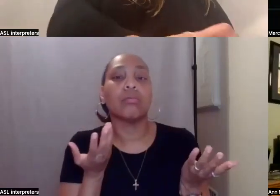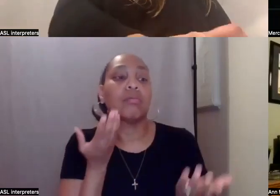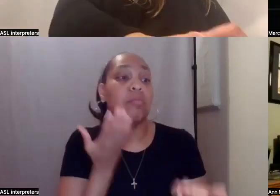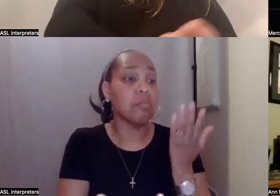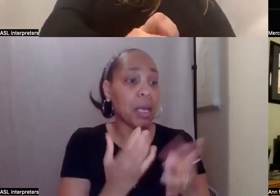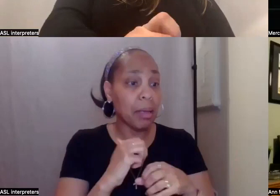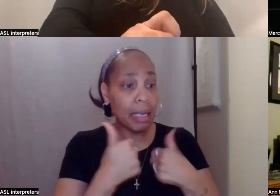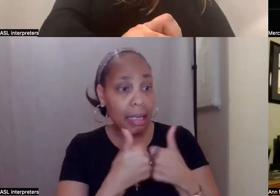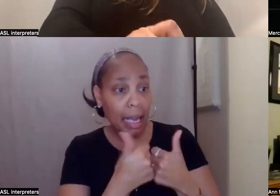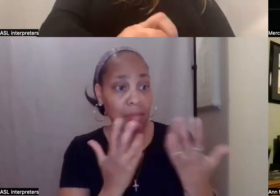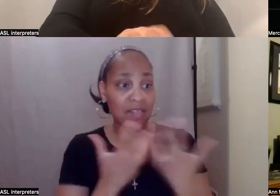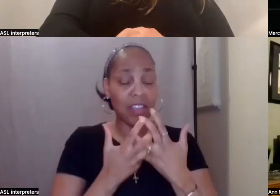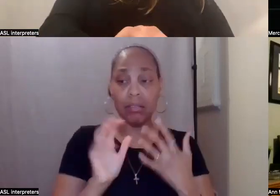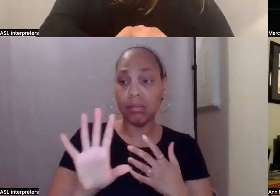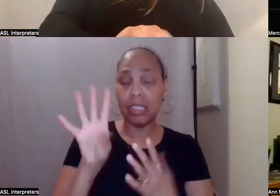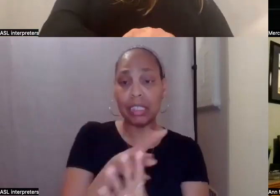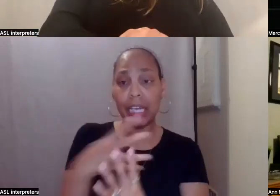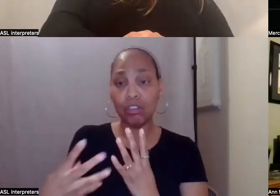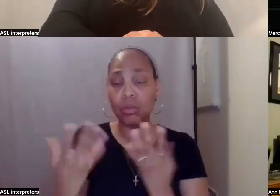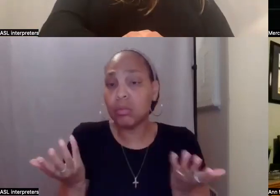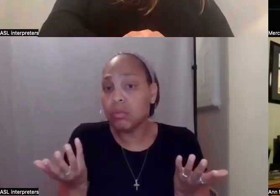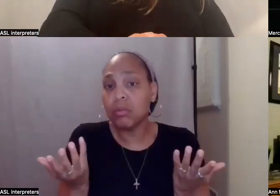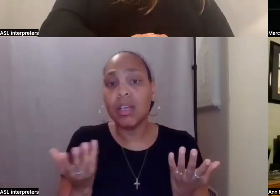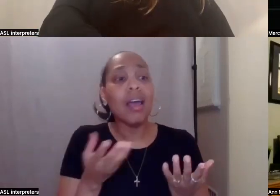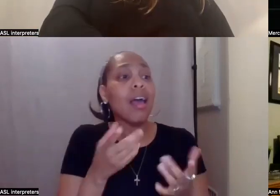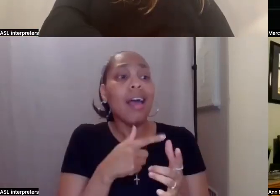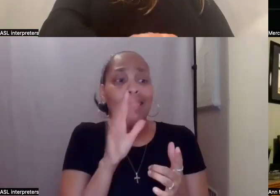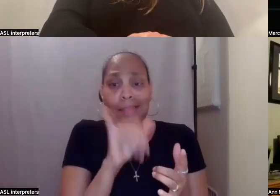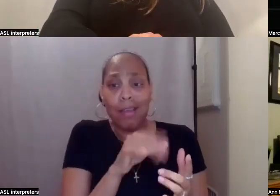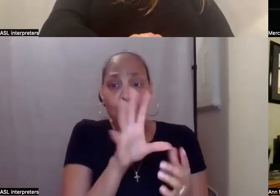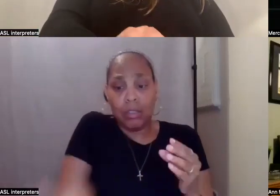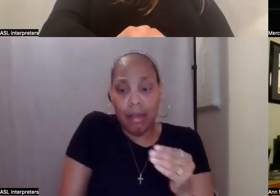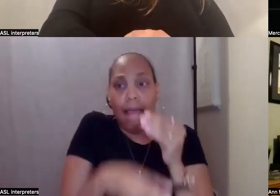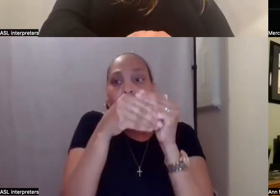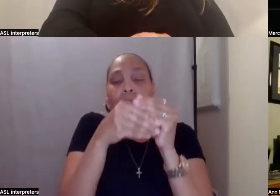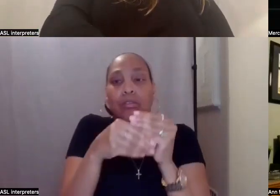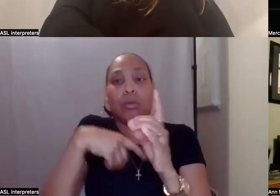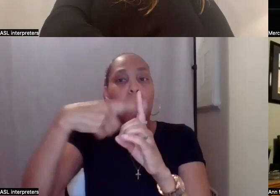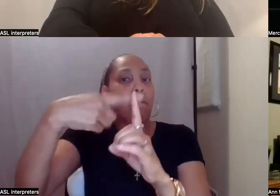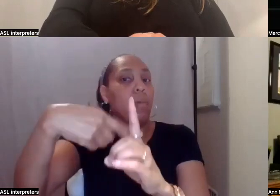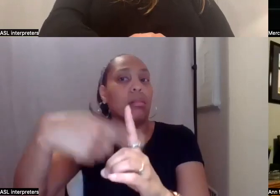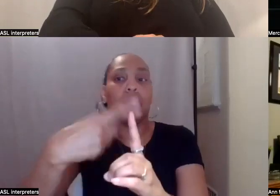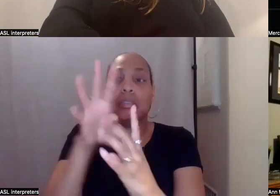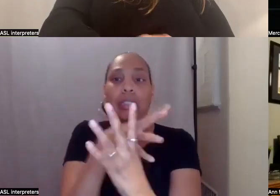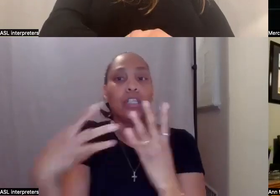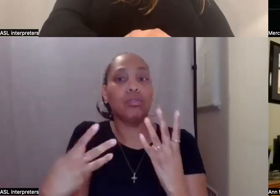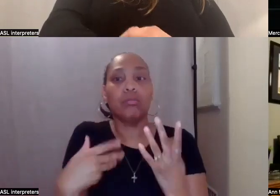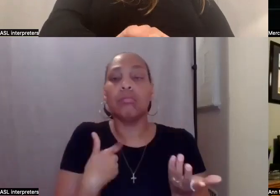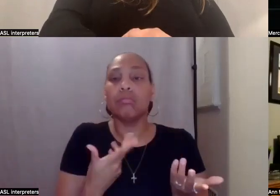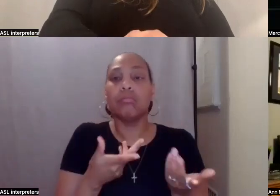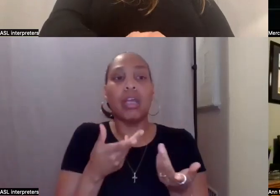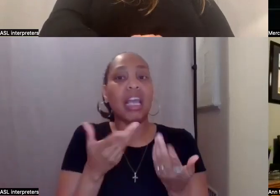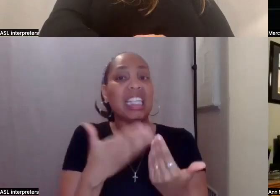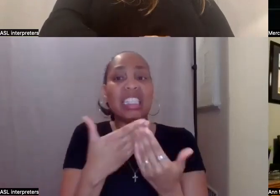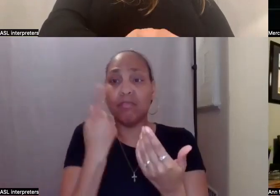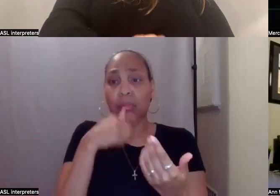schedules. And then we just add that to whatever monthly schedule we have, I can change it online, you know, on the template in my notes.